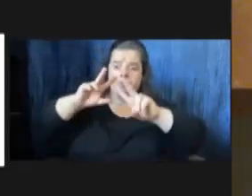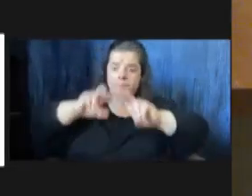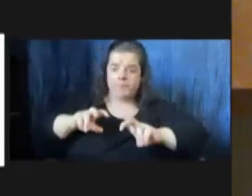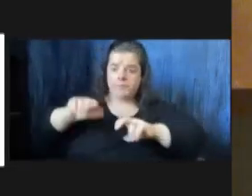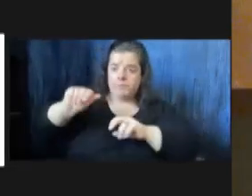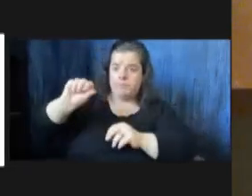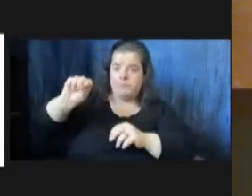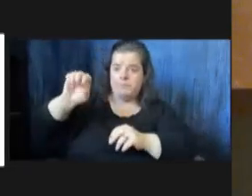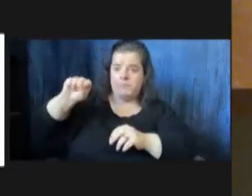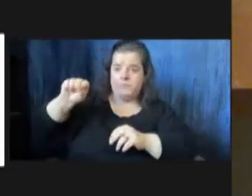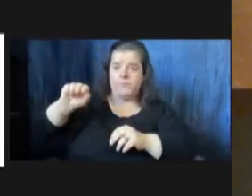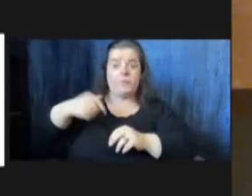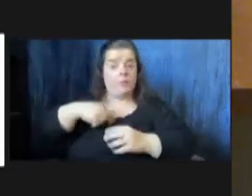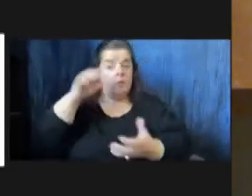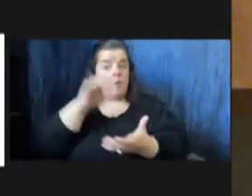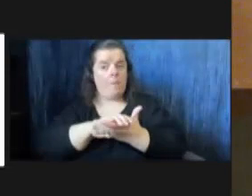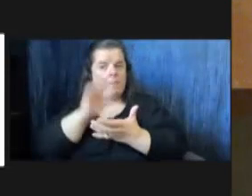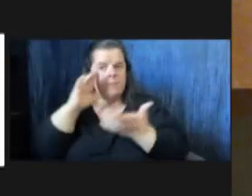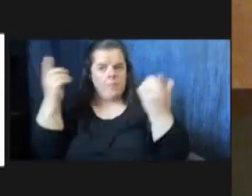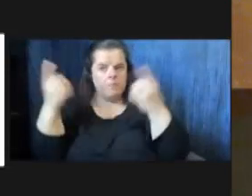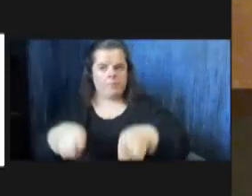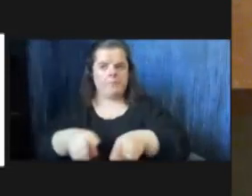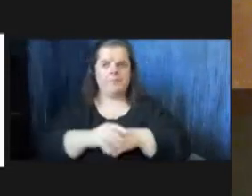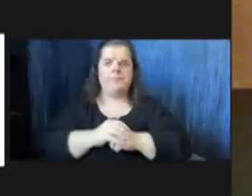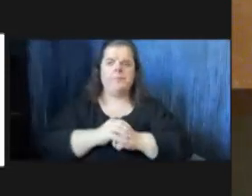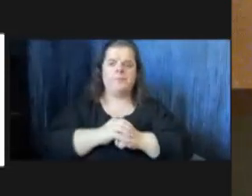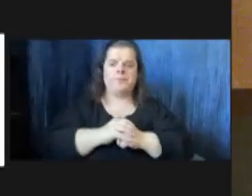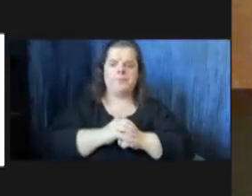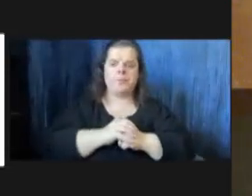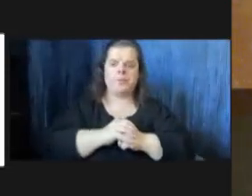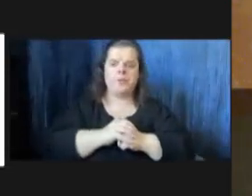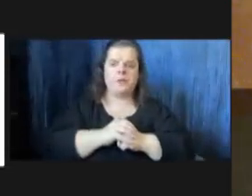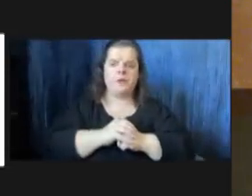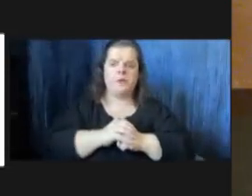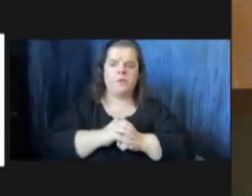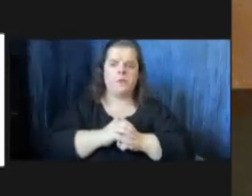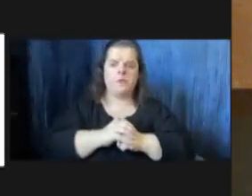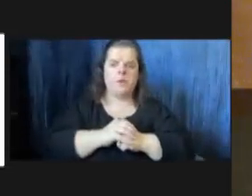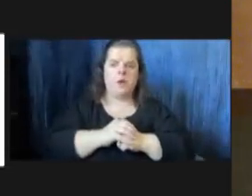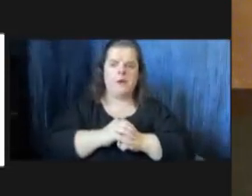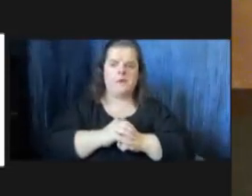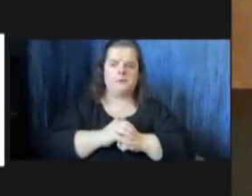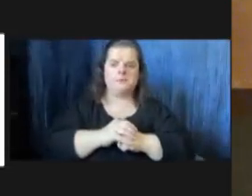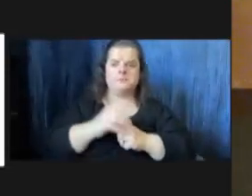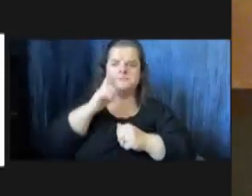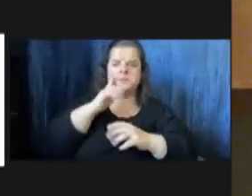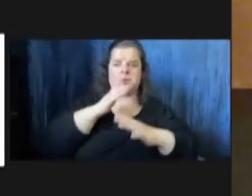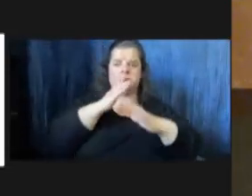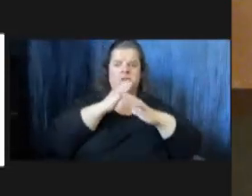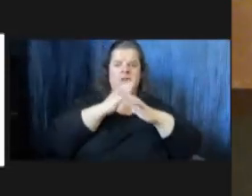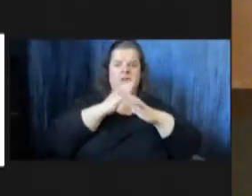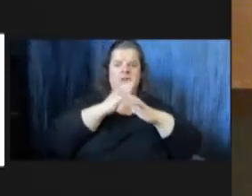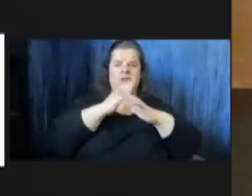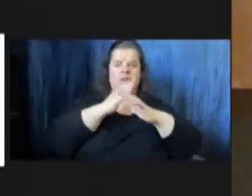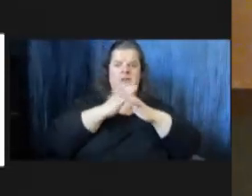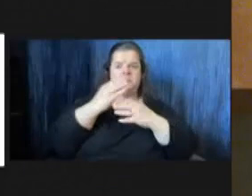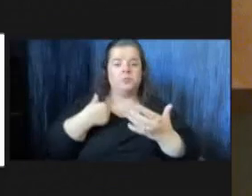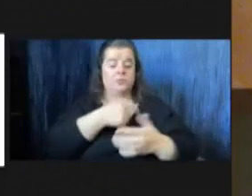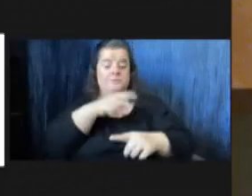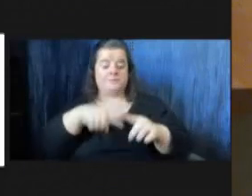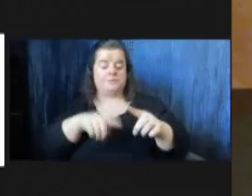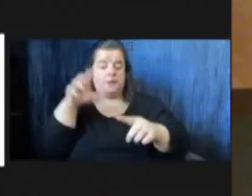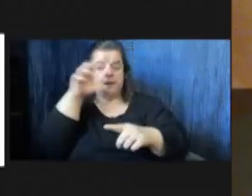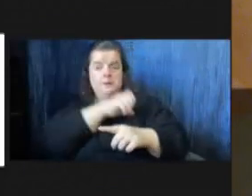are headed for under a new county executive um just in parks tax alone you know i know we can't estimate because you know